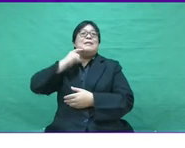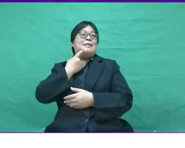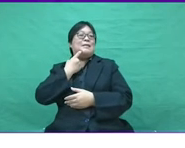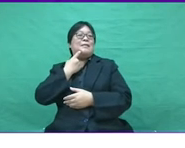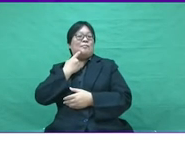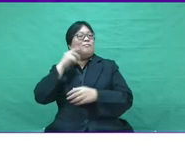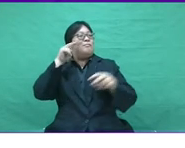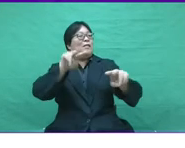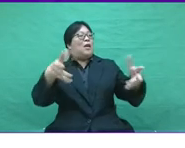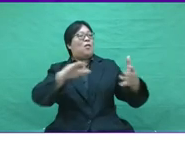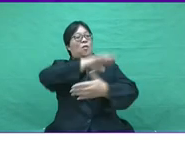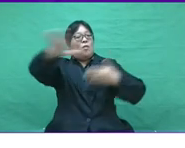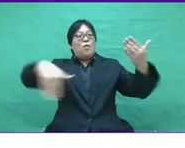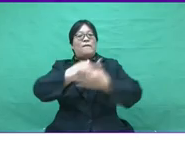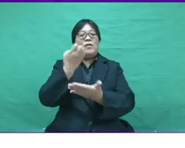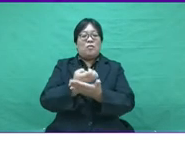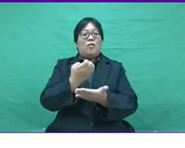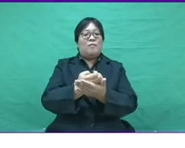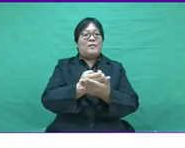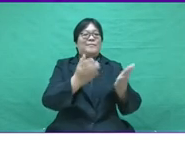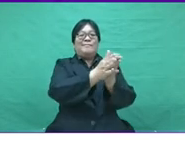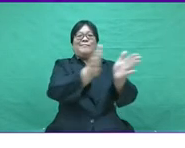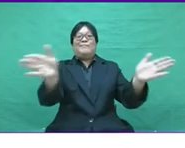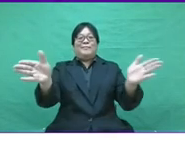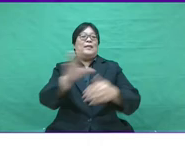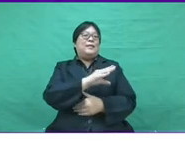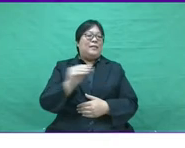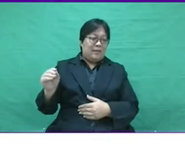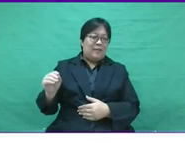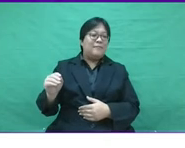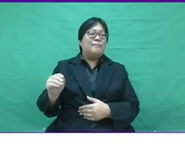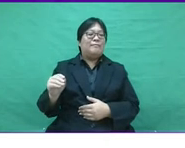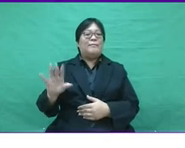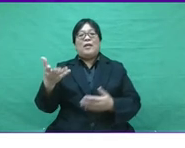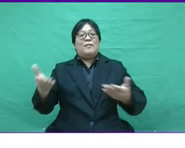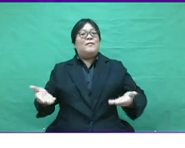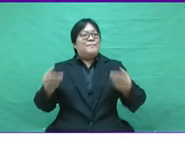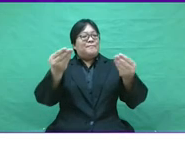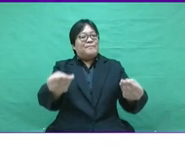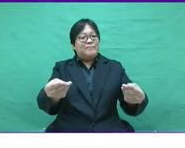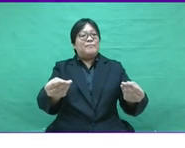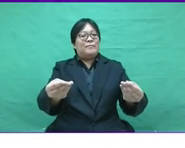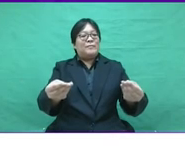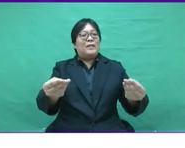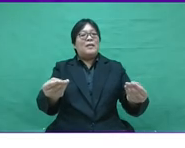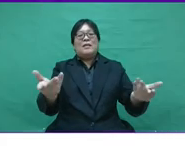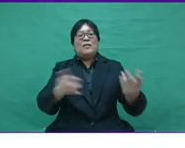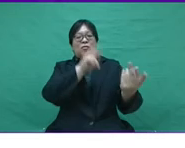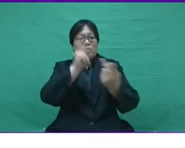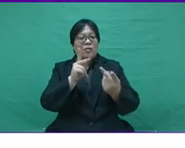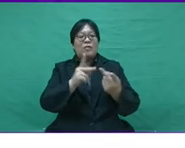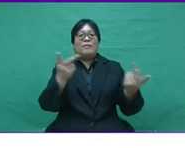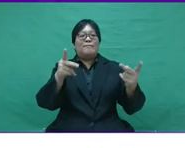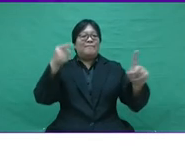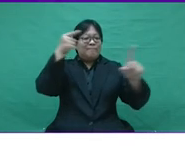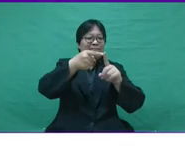into the government have to seriously look at the entire economy spectrums as well as